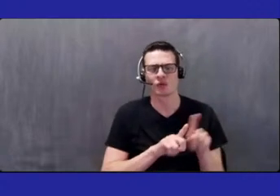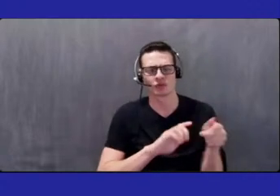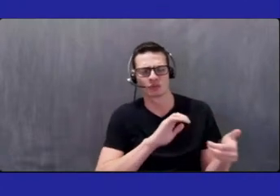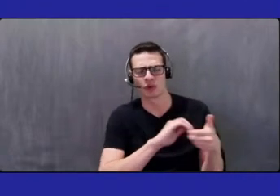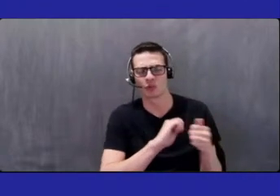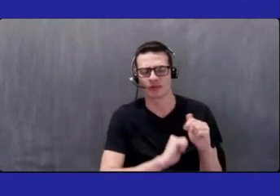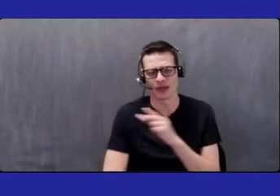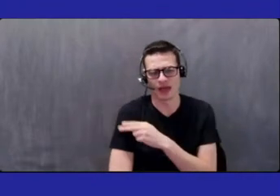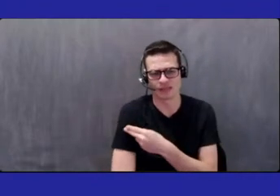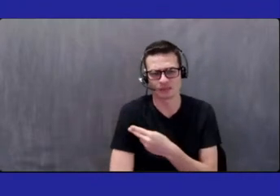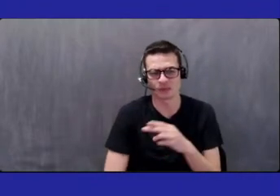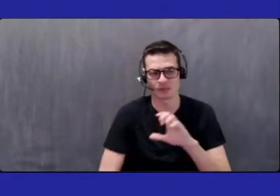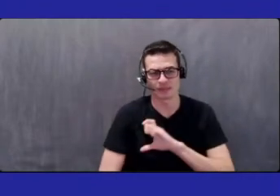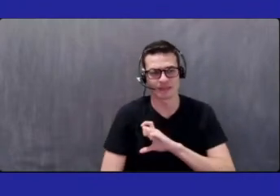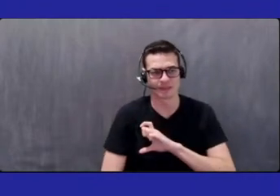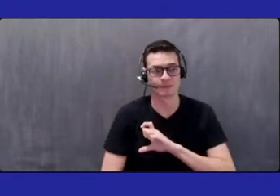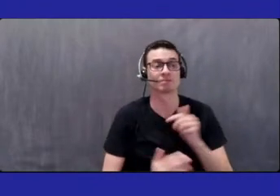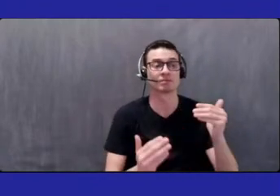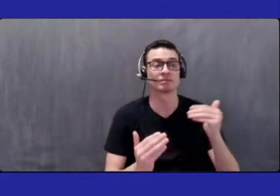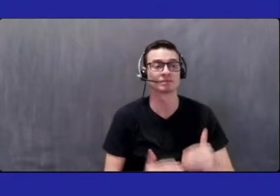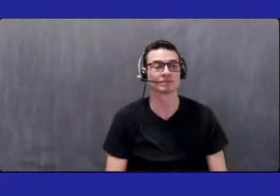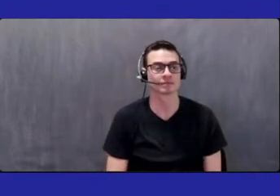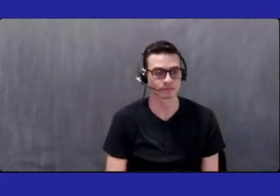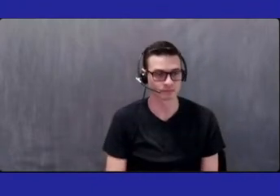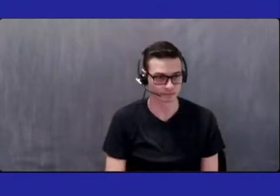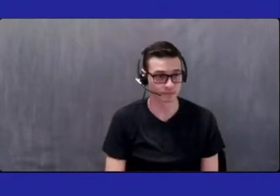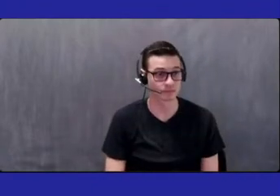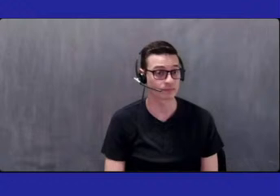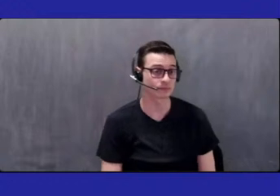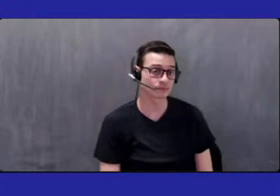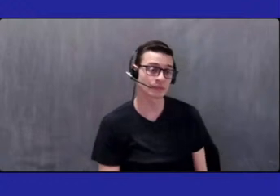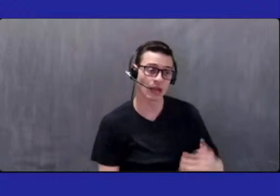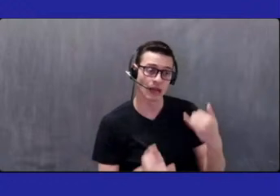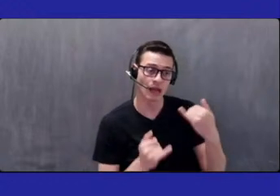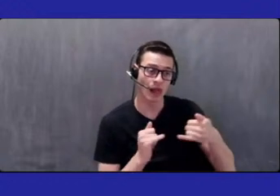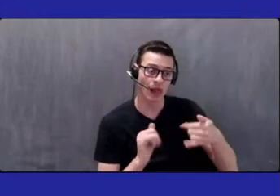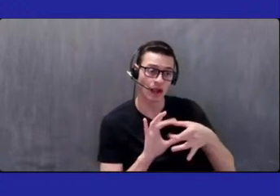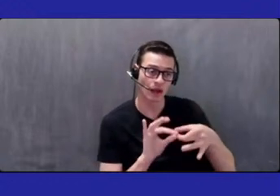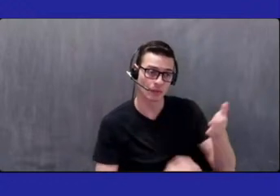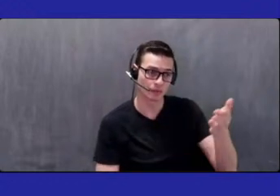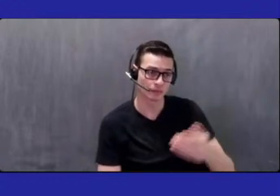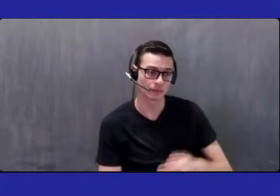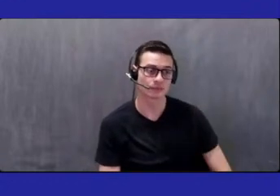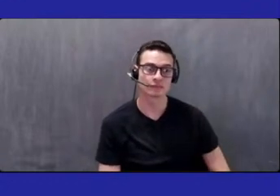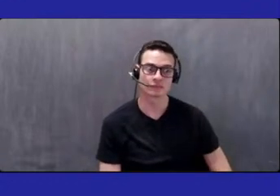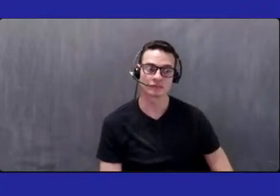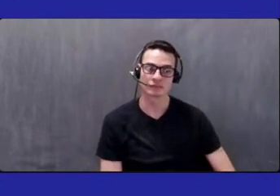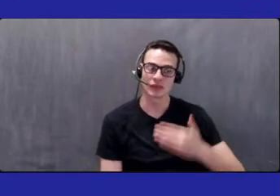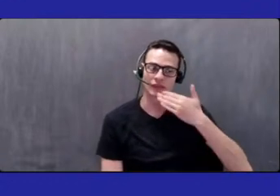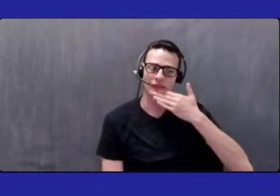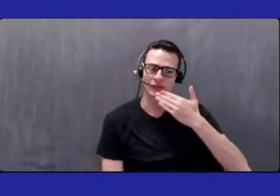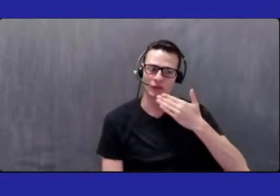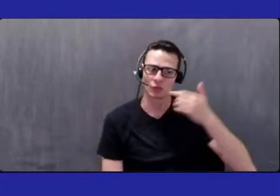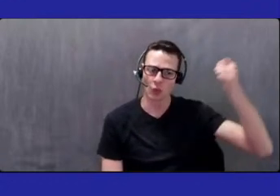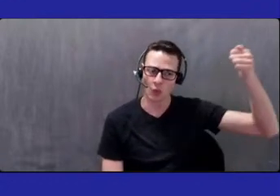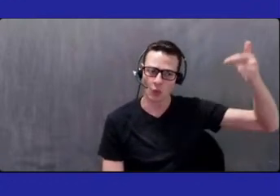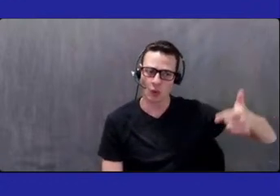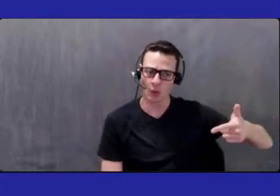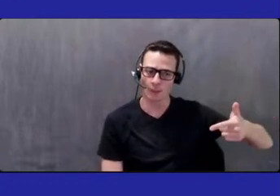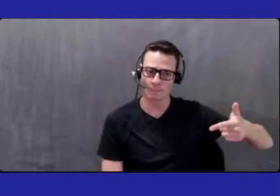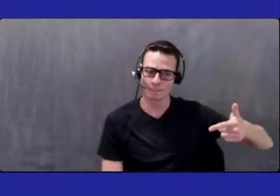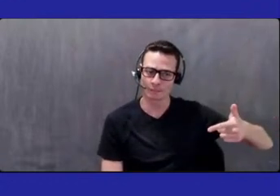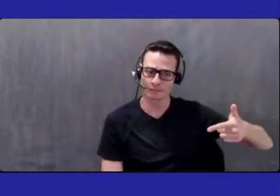Next slide. And just our final acknowledgement. So we would like to extend the gratitude on behalf of the Belvis